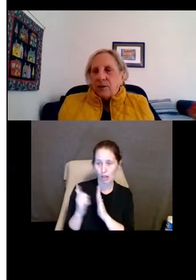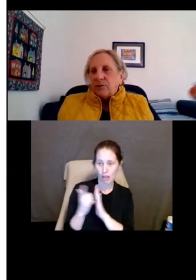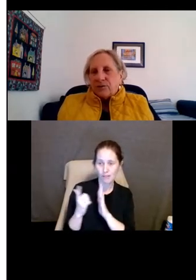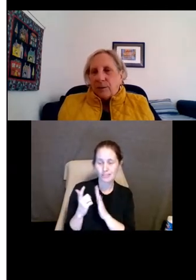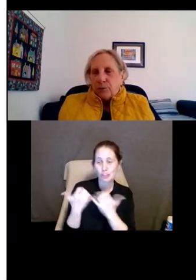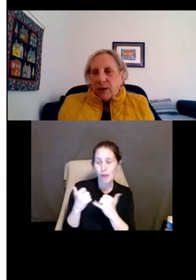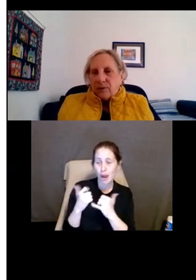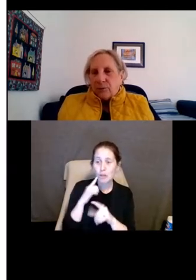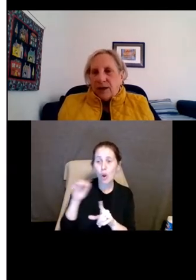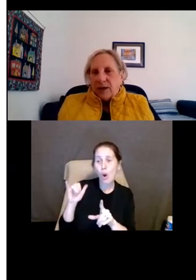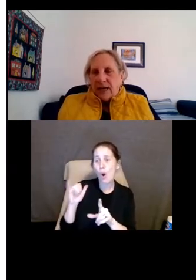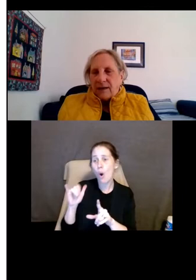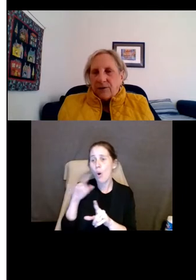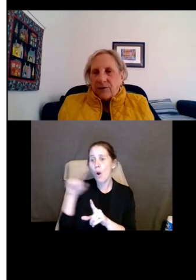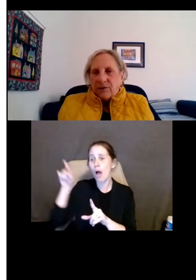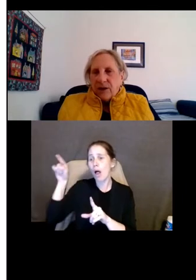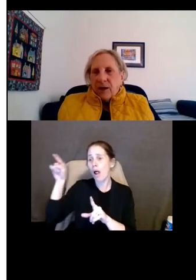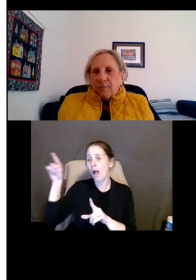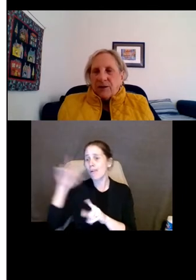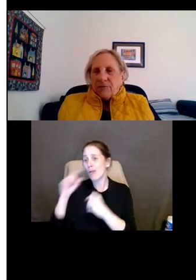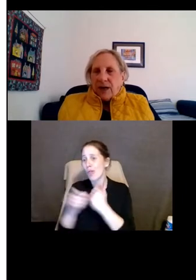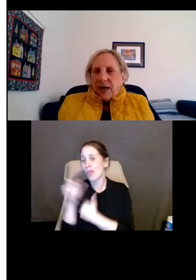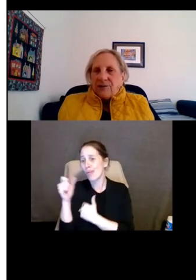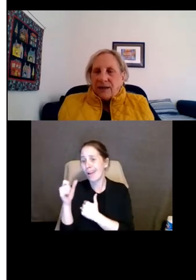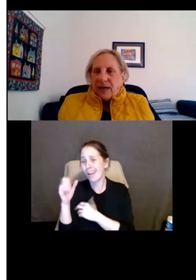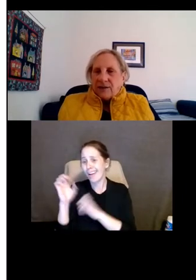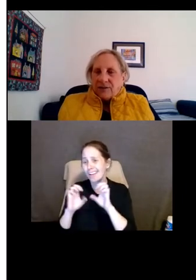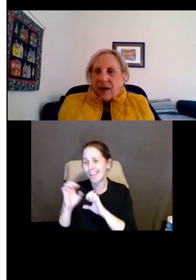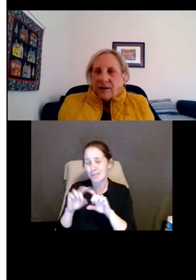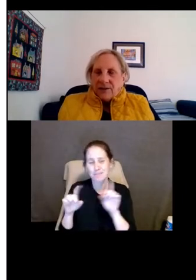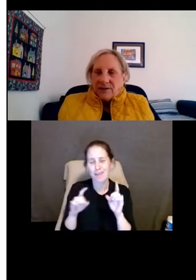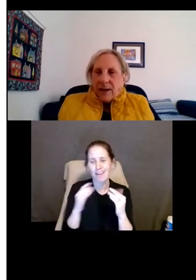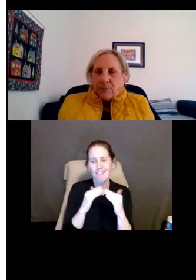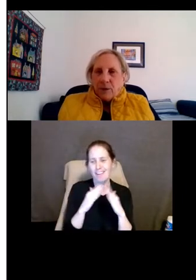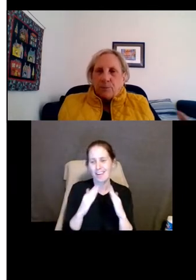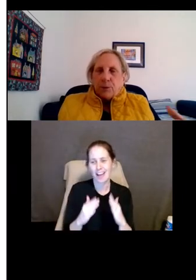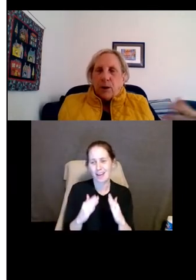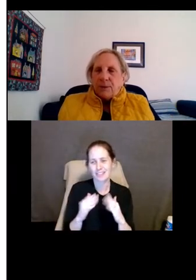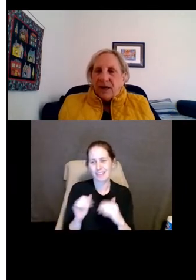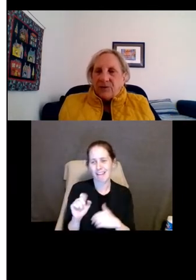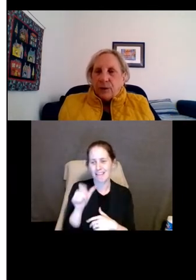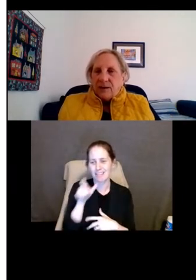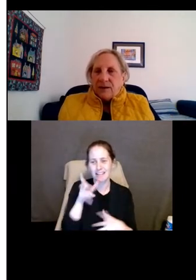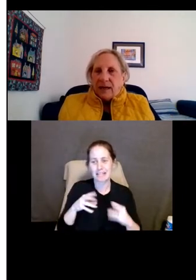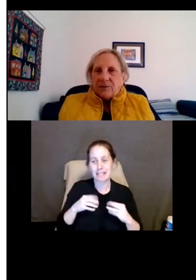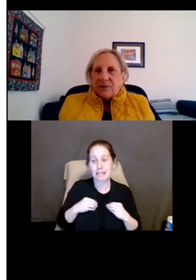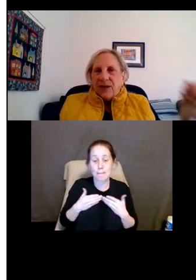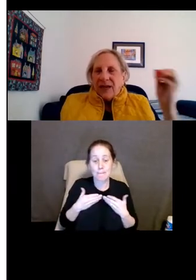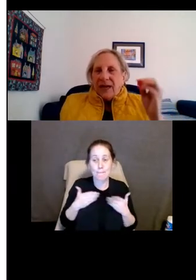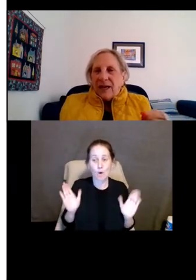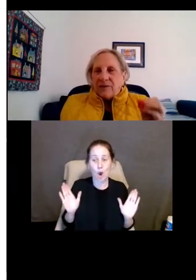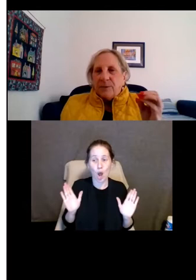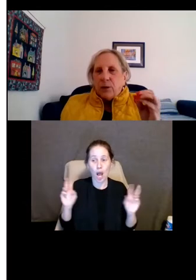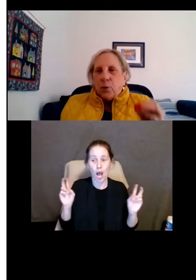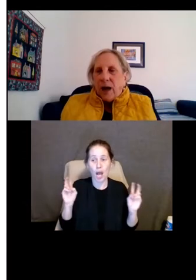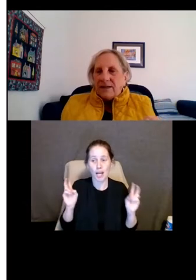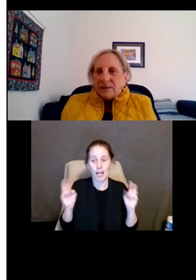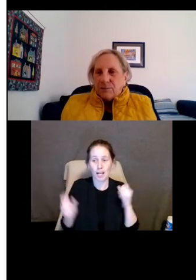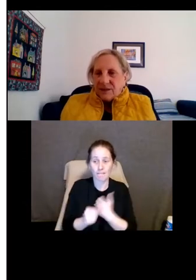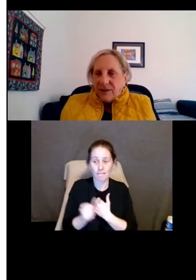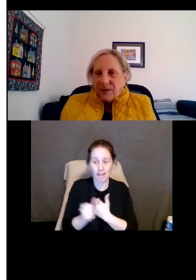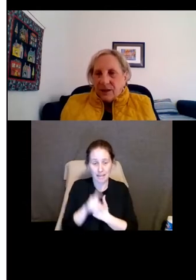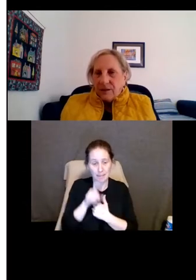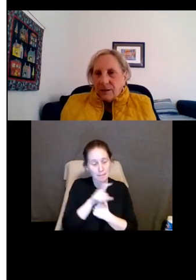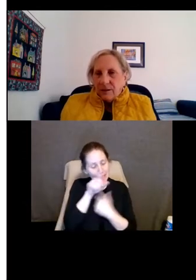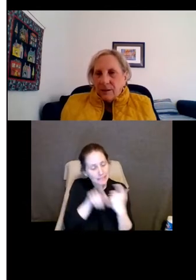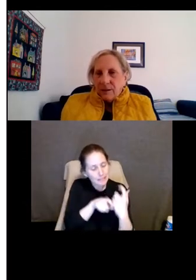them on some direct threat analysis. But the Fair Housing Act does not accept the broad based threat analysis. It has to be quite